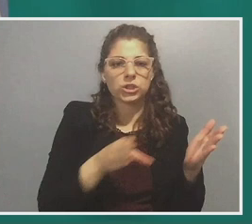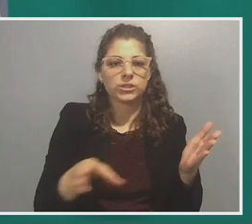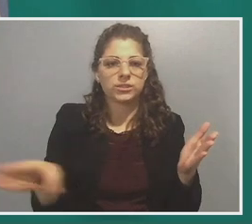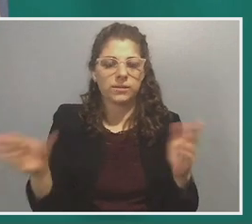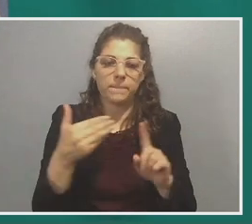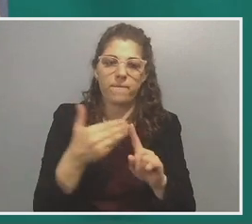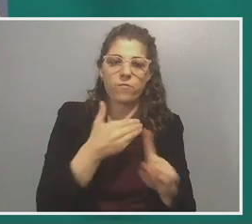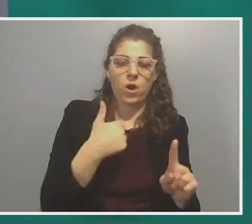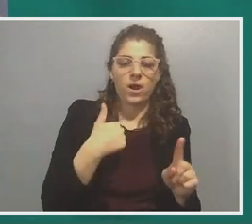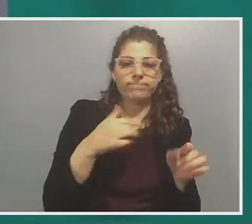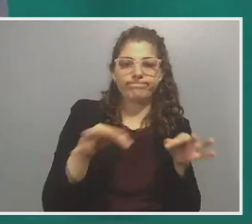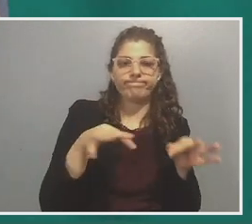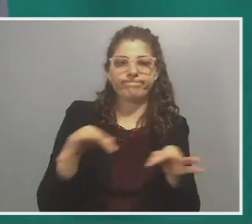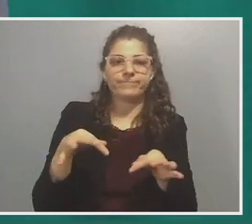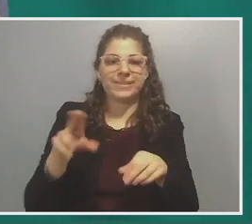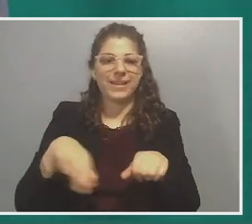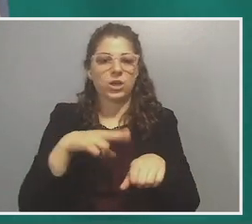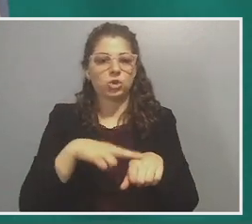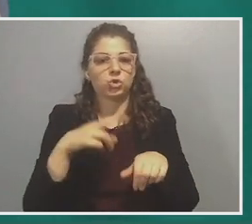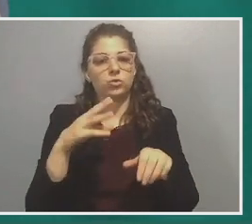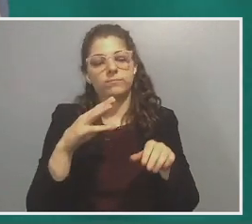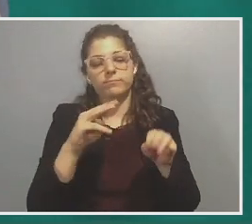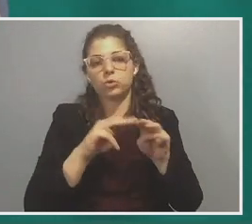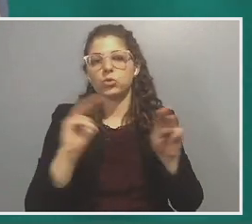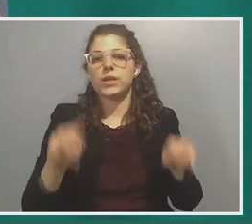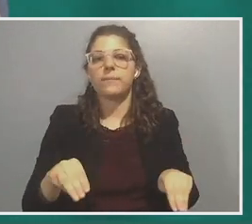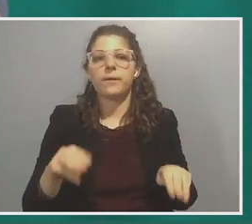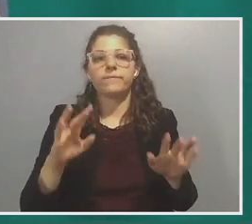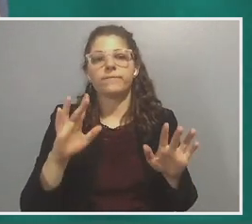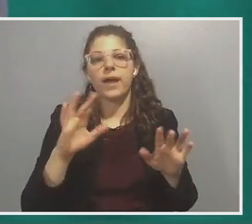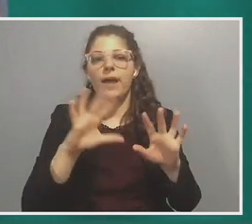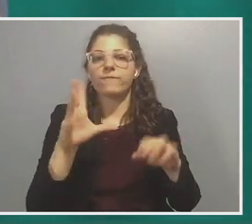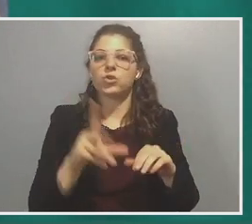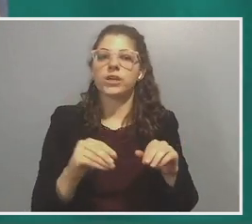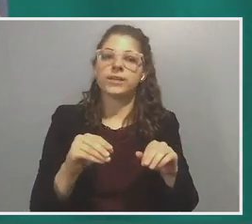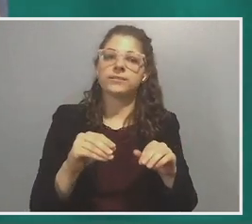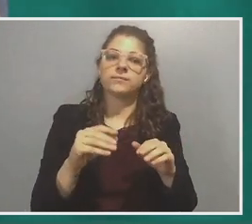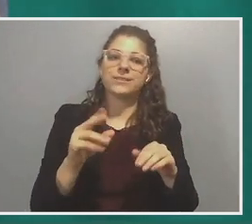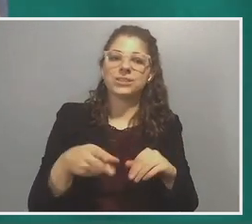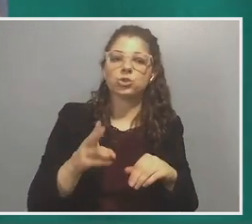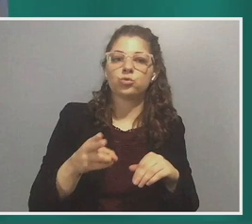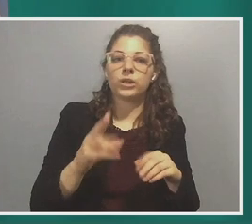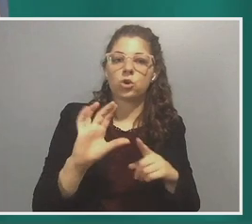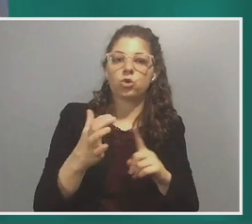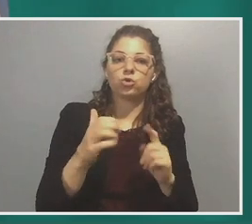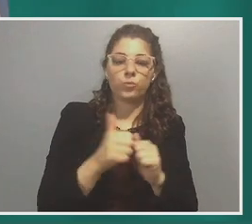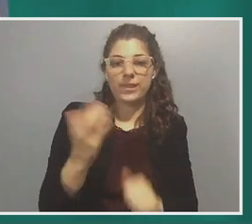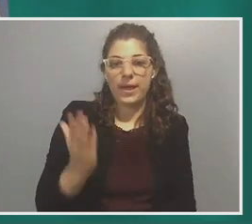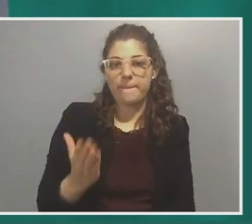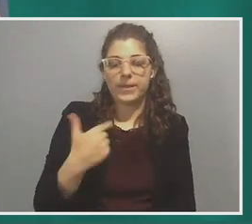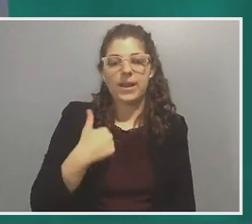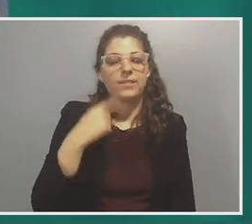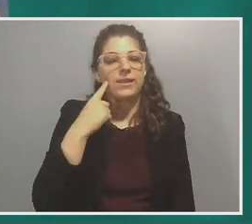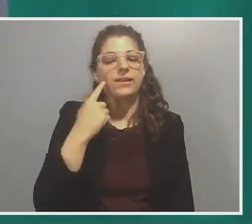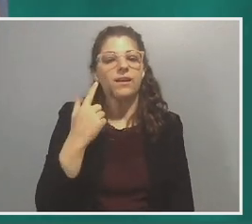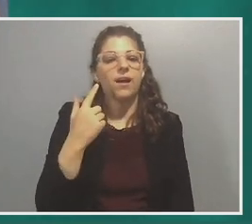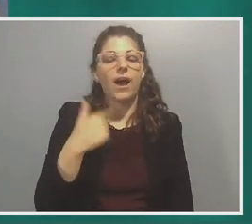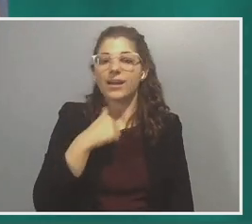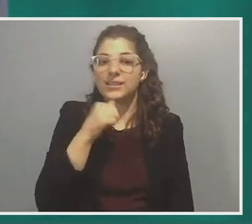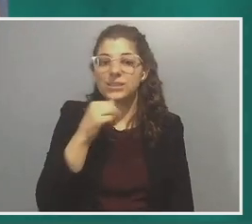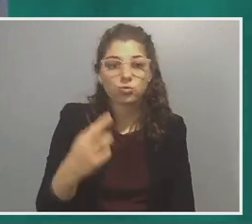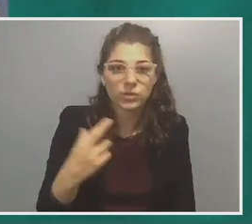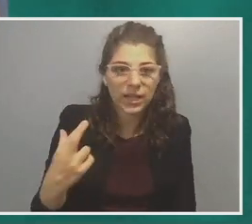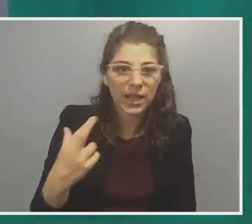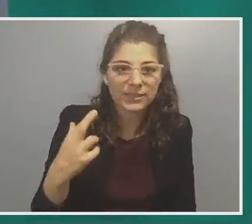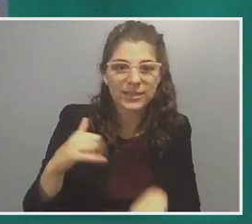I had walked through the national museum of African-American history and culture with them. Um, and, and I think I didn't even realize it at the time